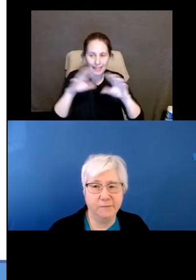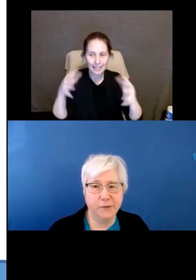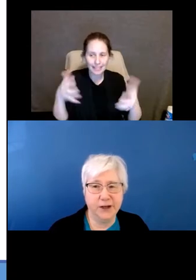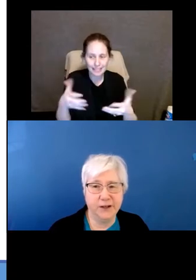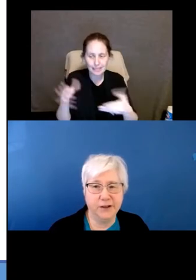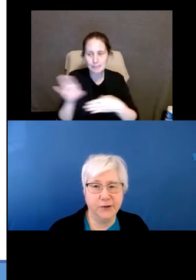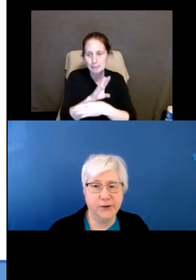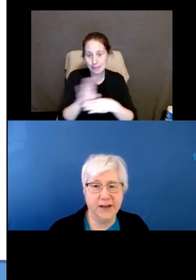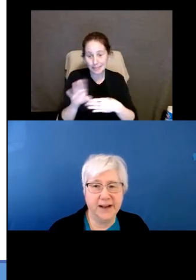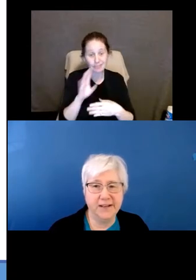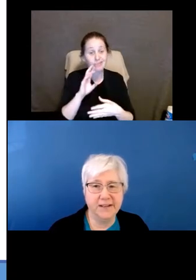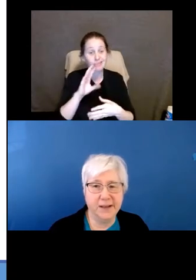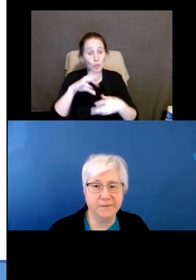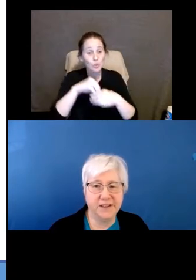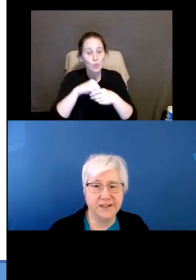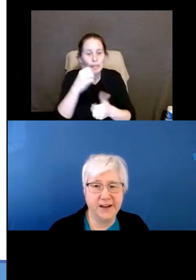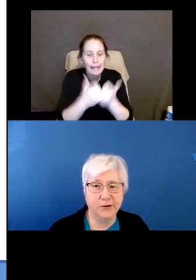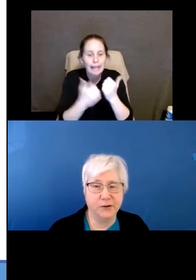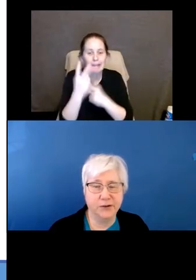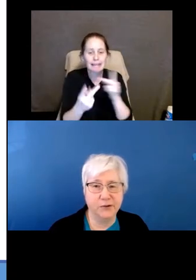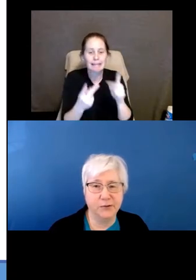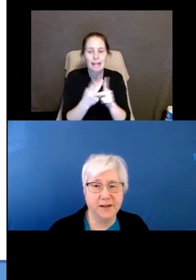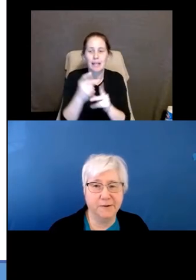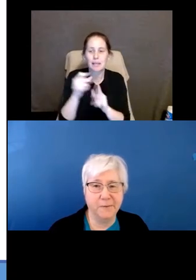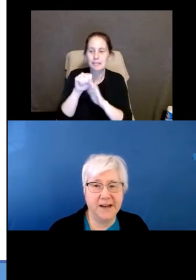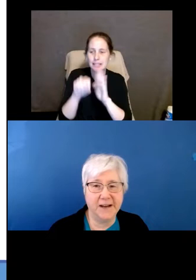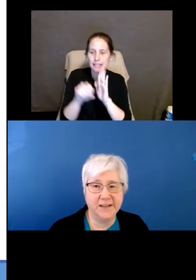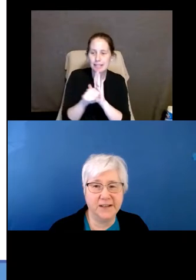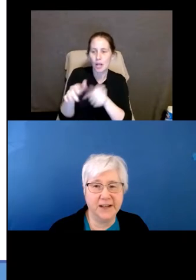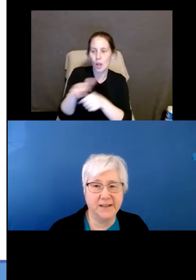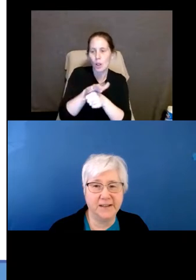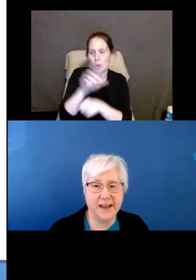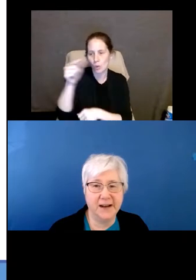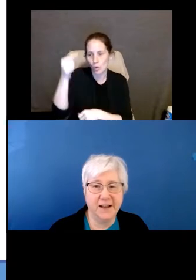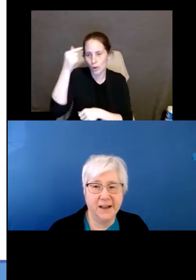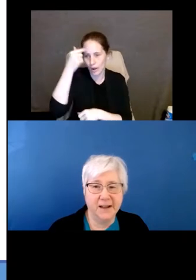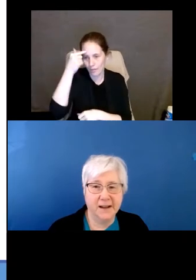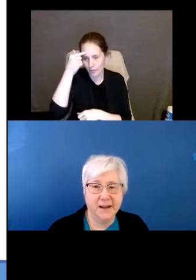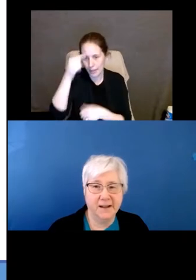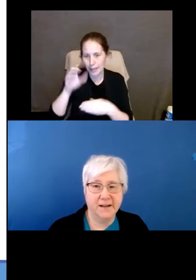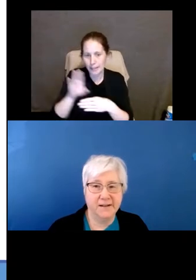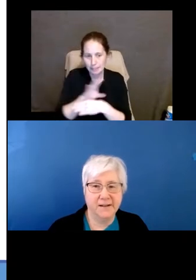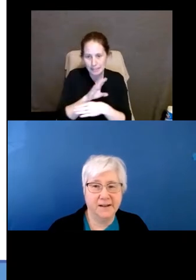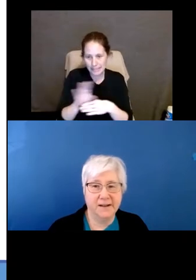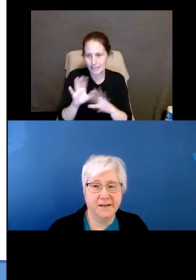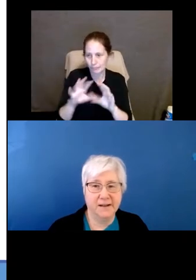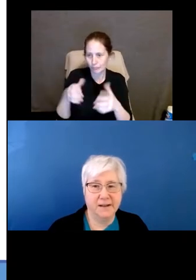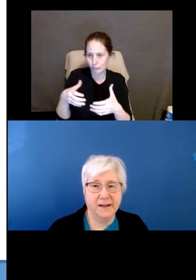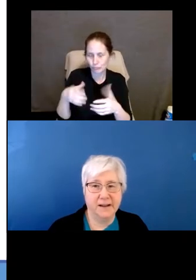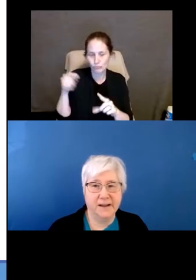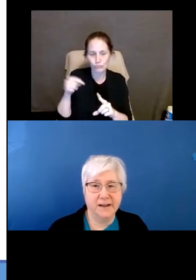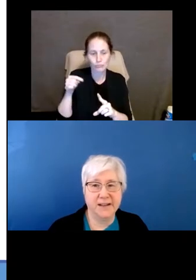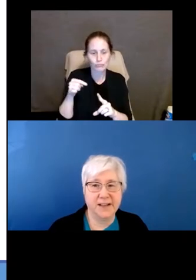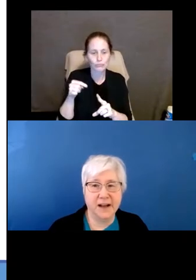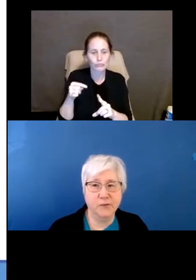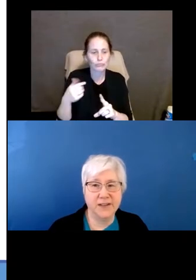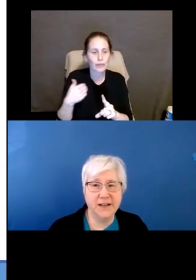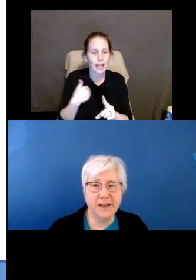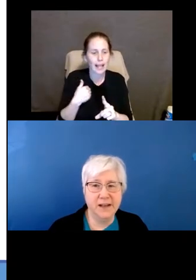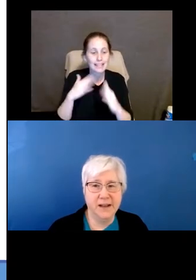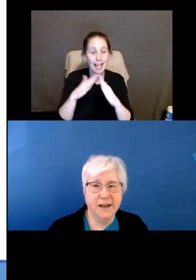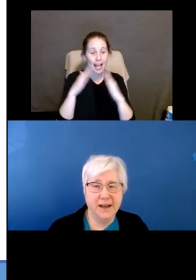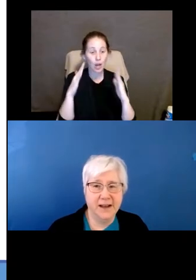and that would include any type of state or local government entity that has